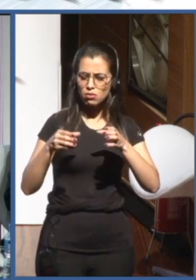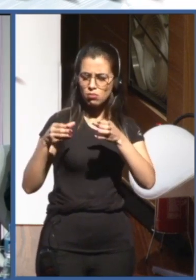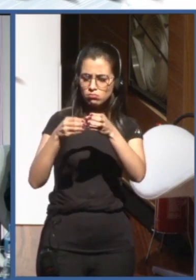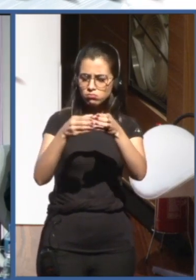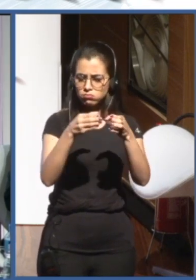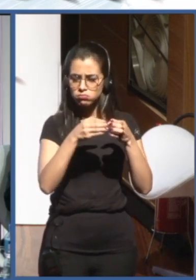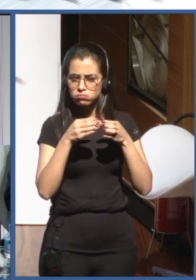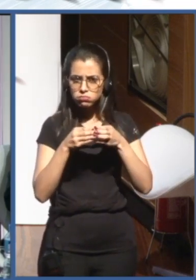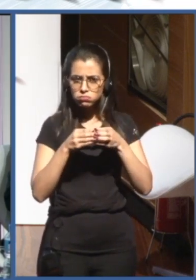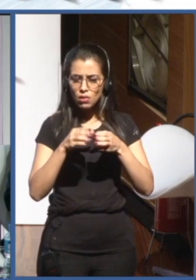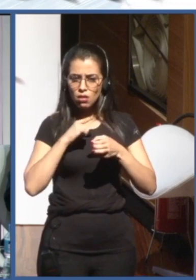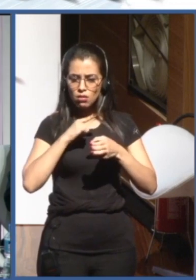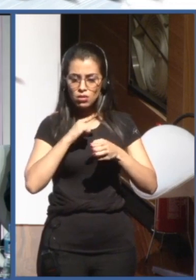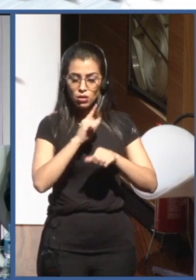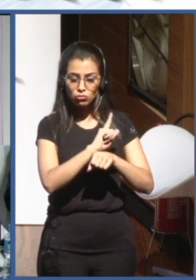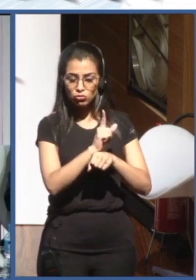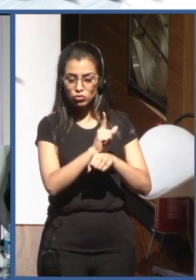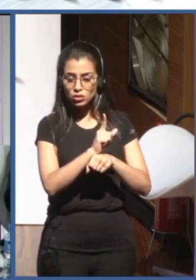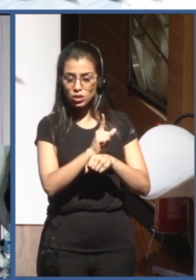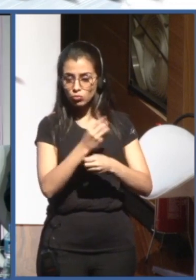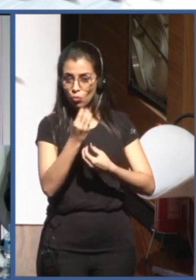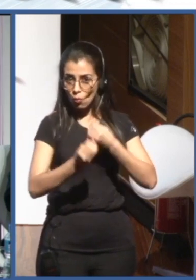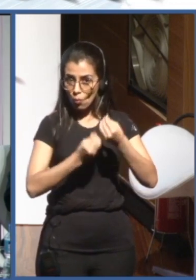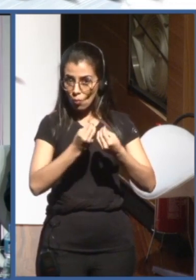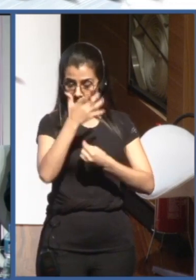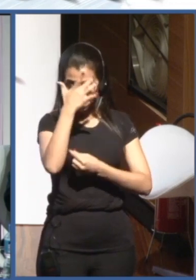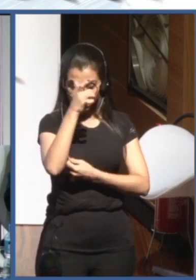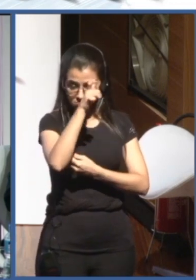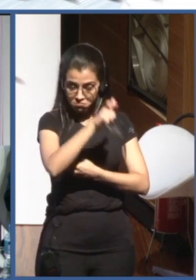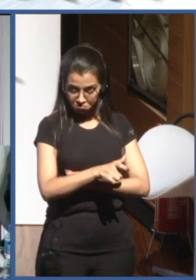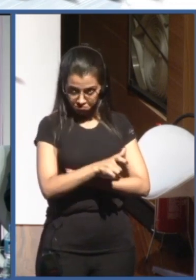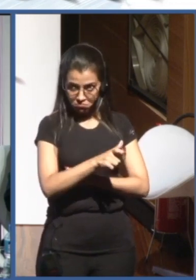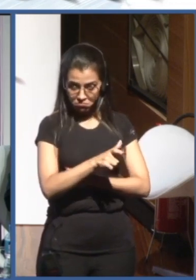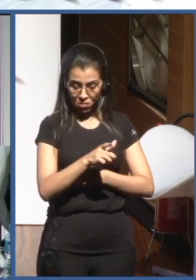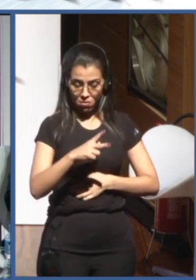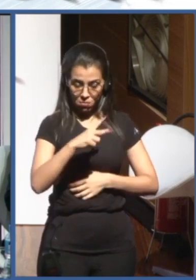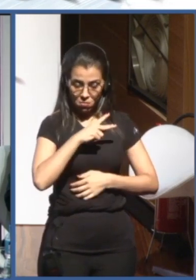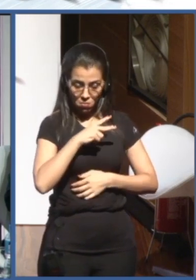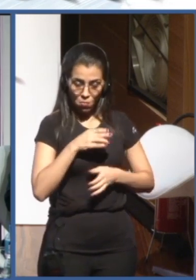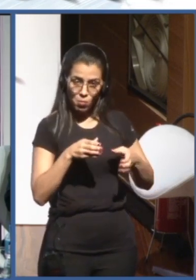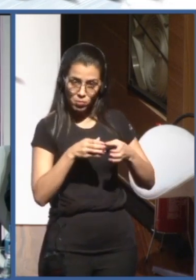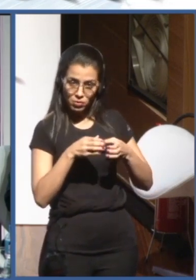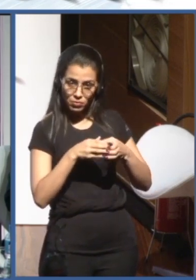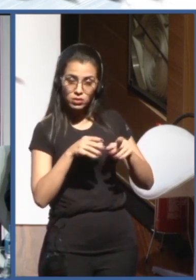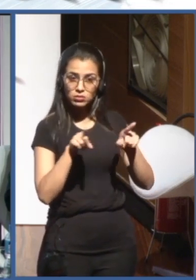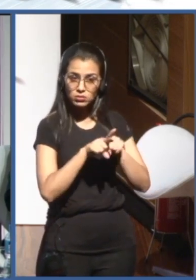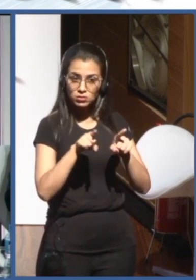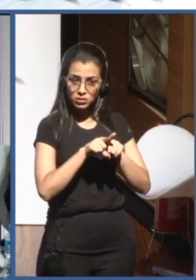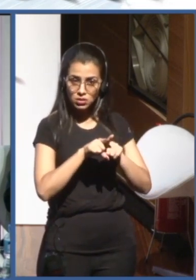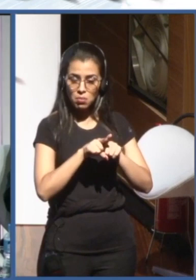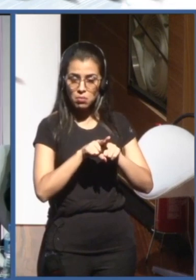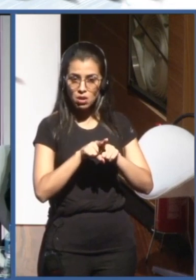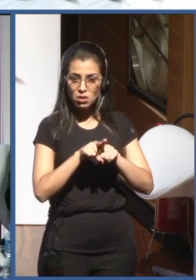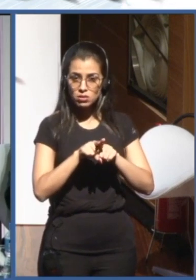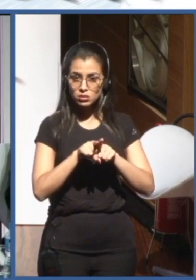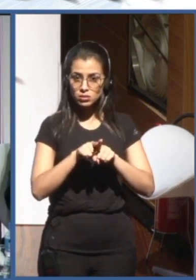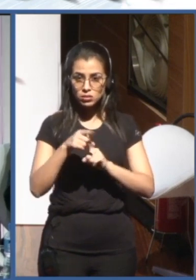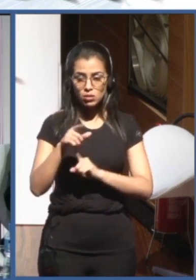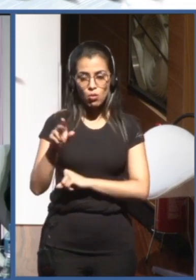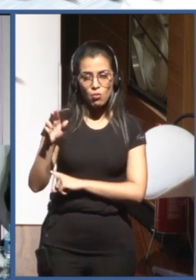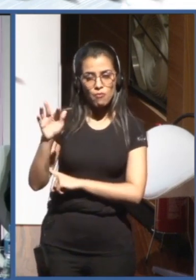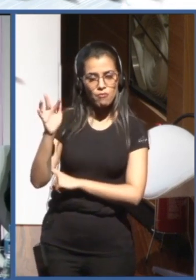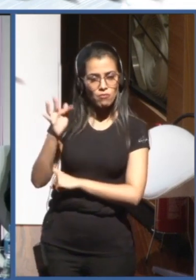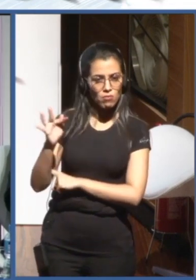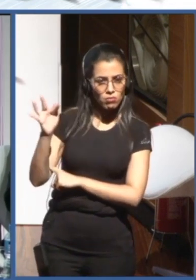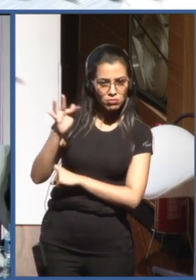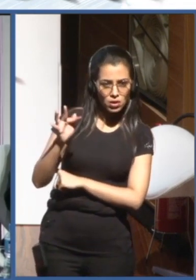private sector members, know, largely led by private sector members, some of the top companies in the world, universities. These are all members of the ITU. And